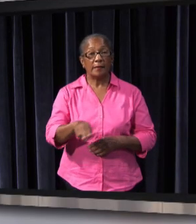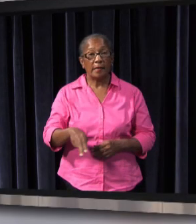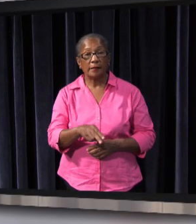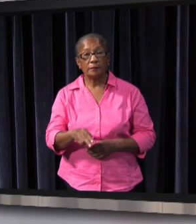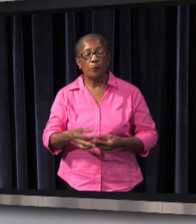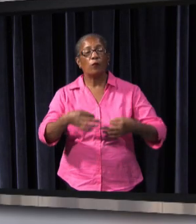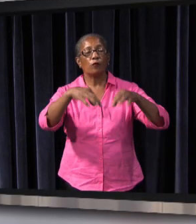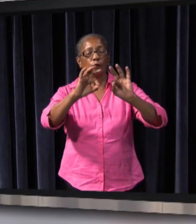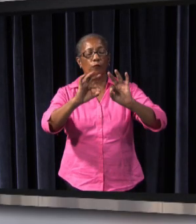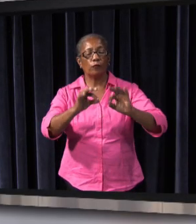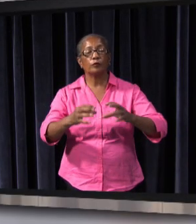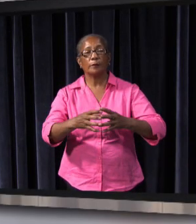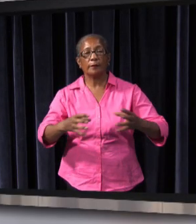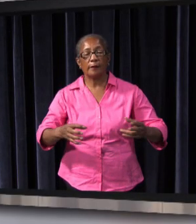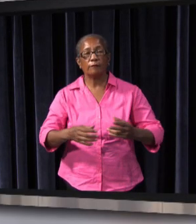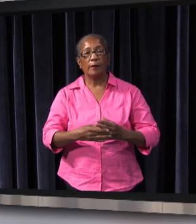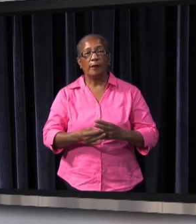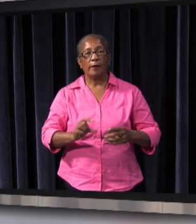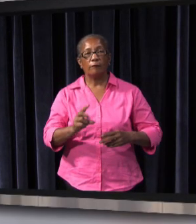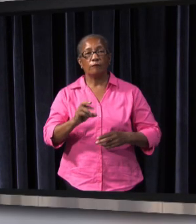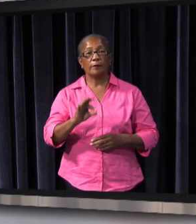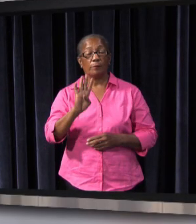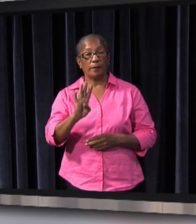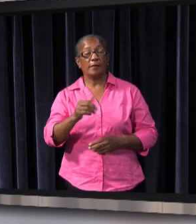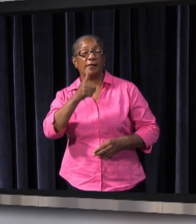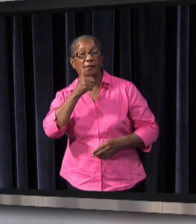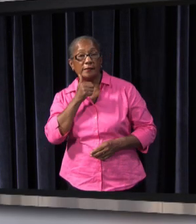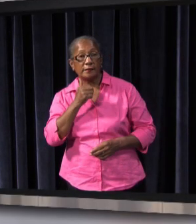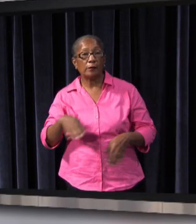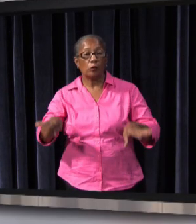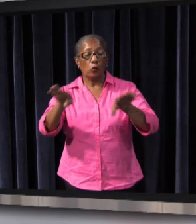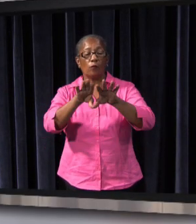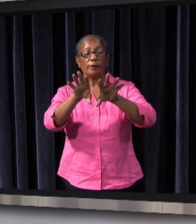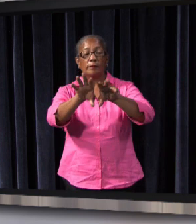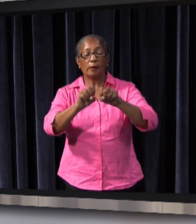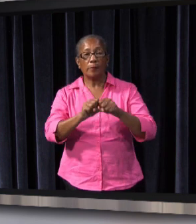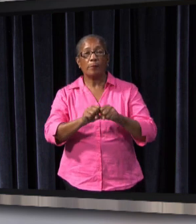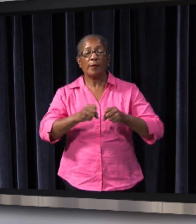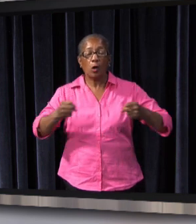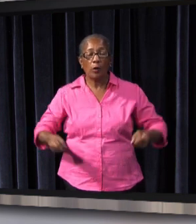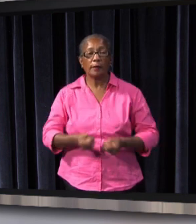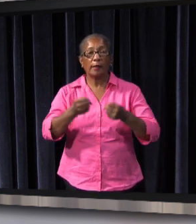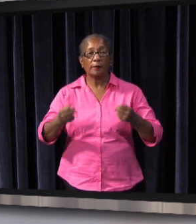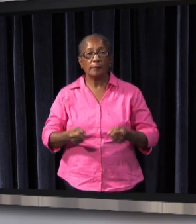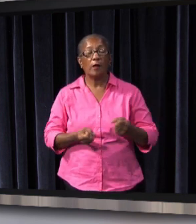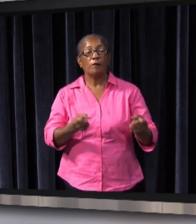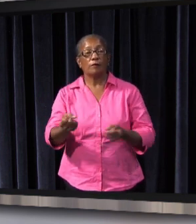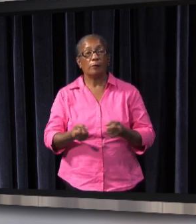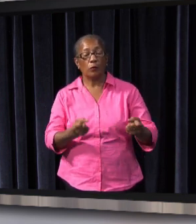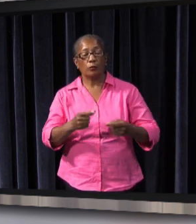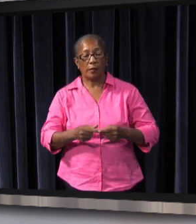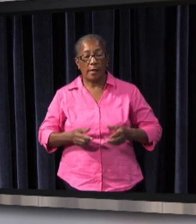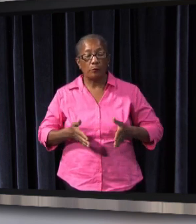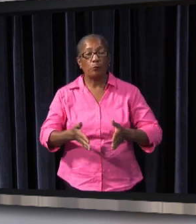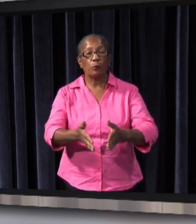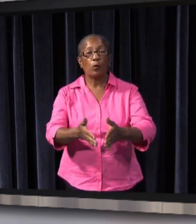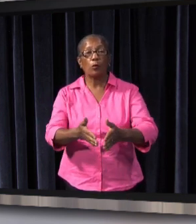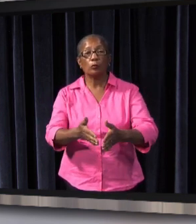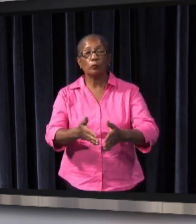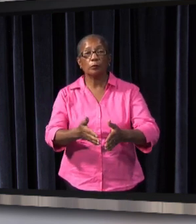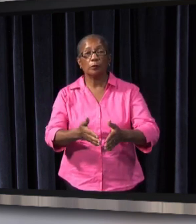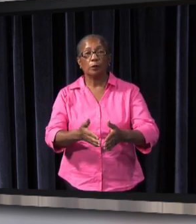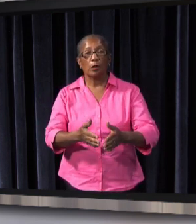The National Transport Company, NVB, reached an agreement with the organization of bus and boat owners in